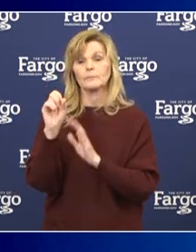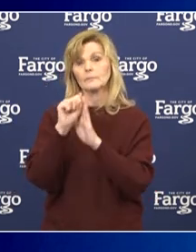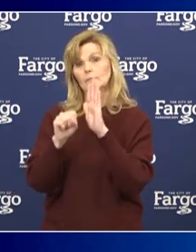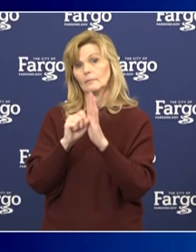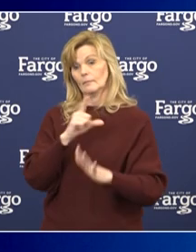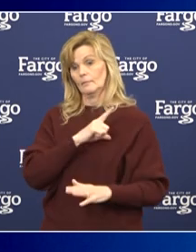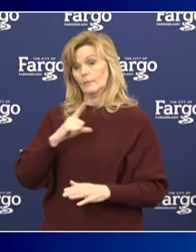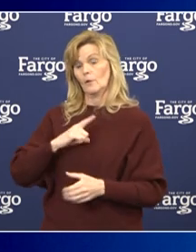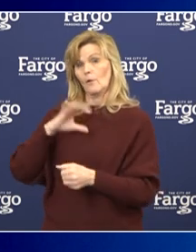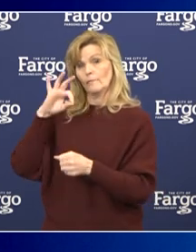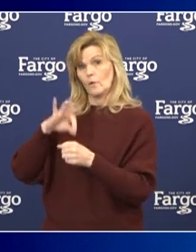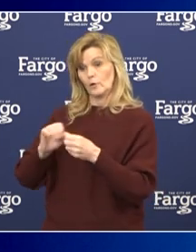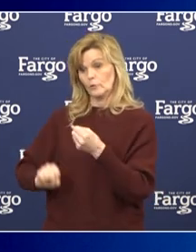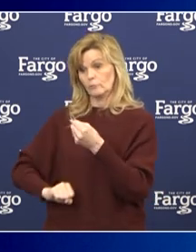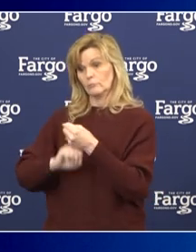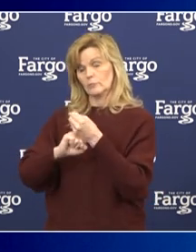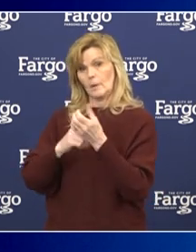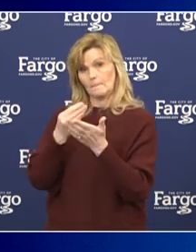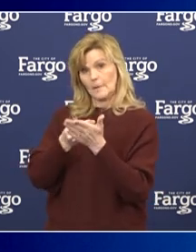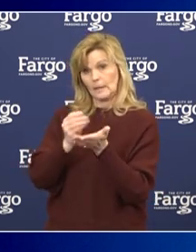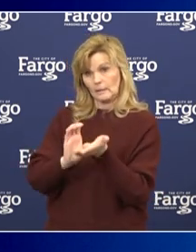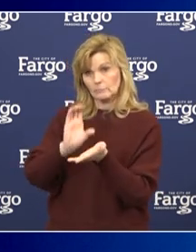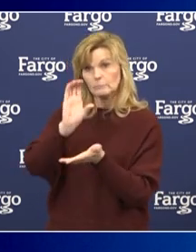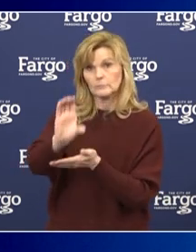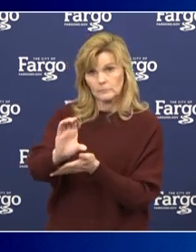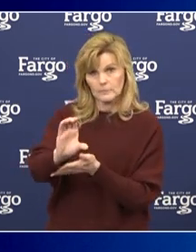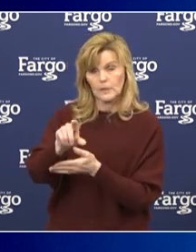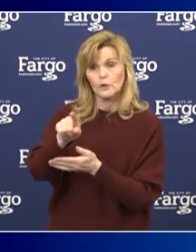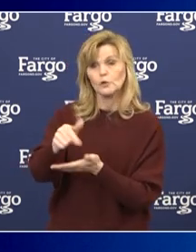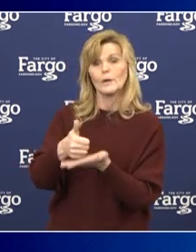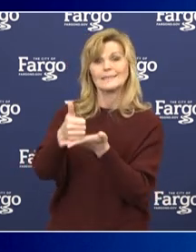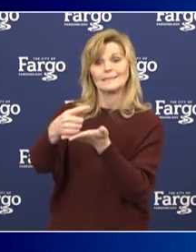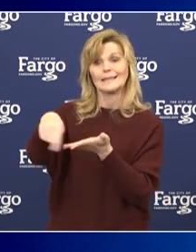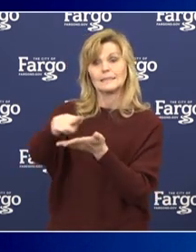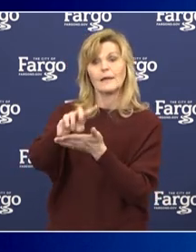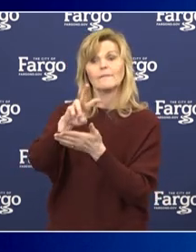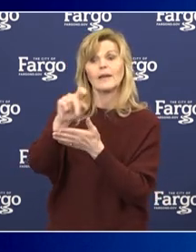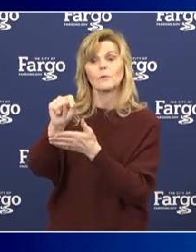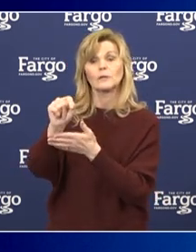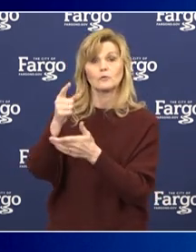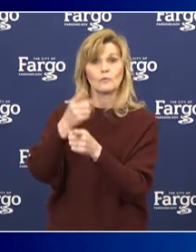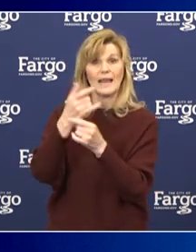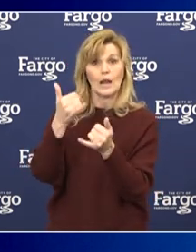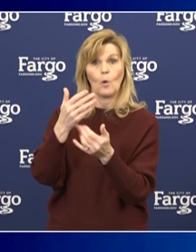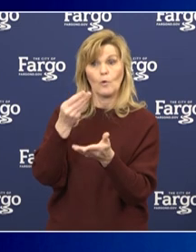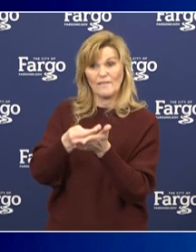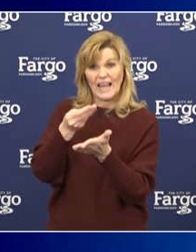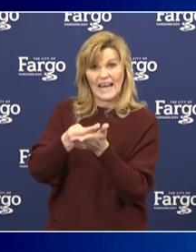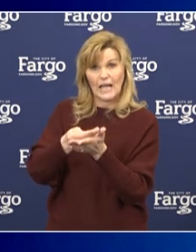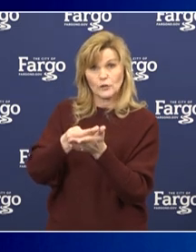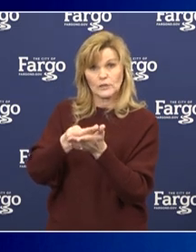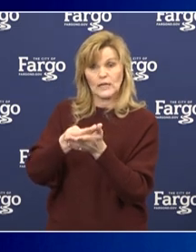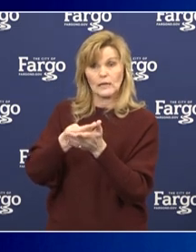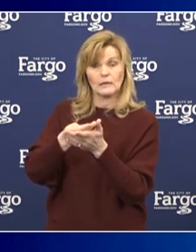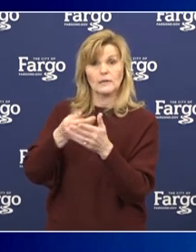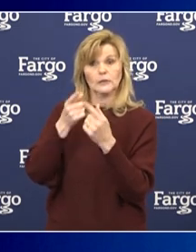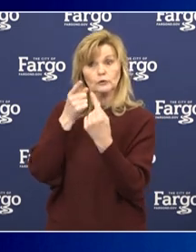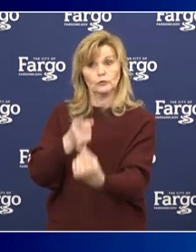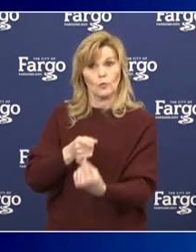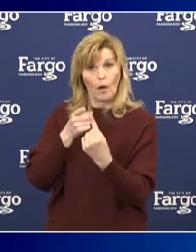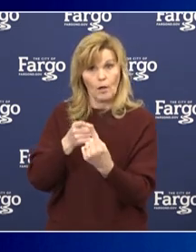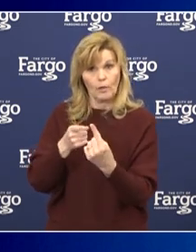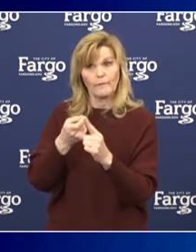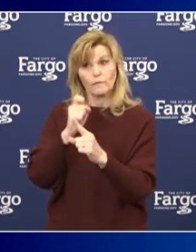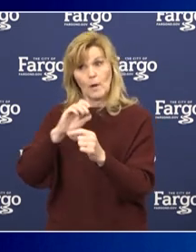Legislature voted to fund a special appropriation to assist veterans who may be financially impacted by the COVID-19 pandemic.